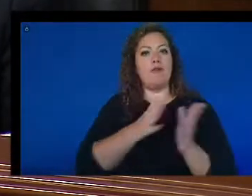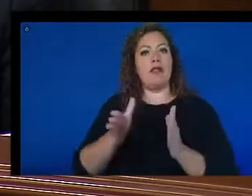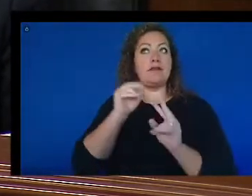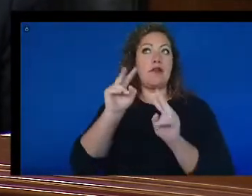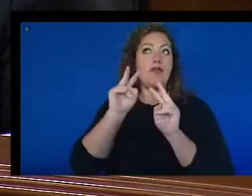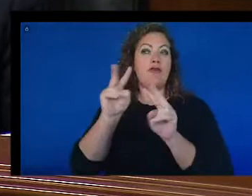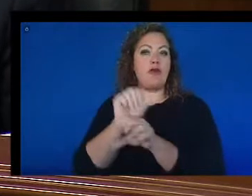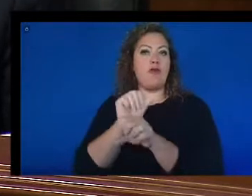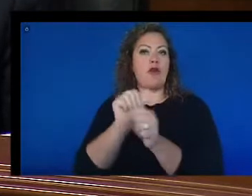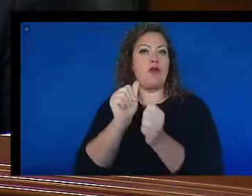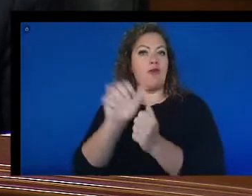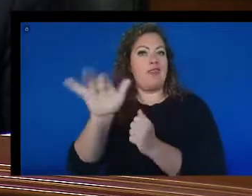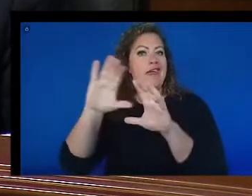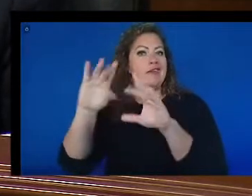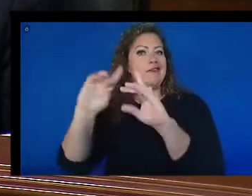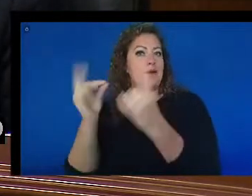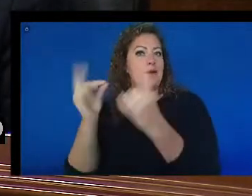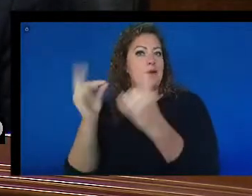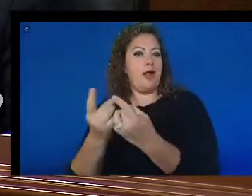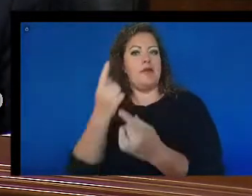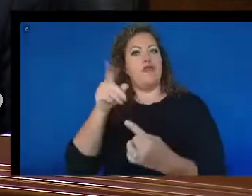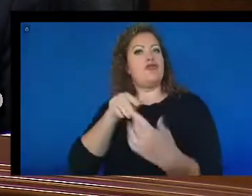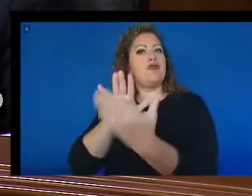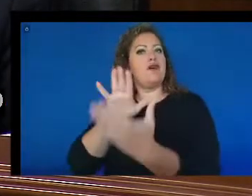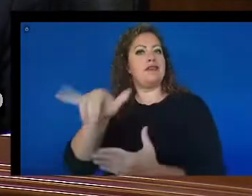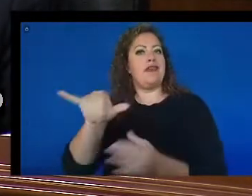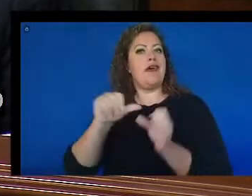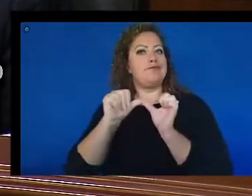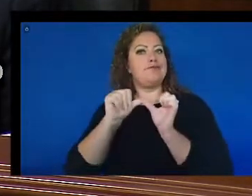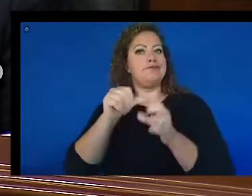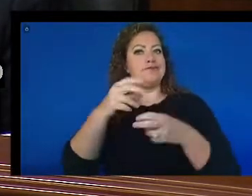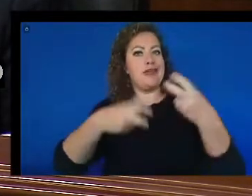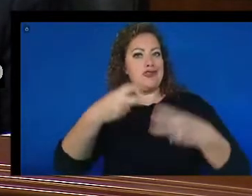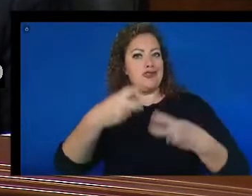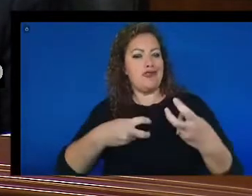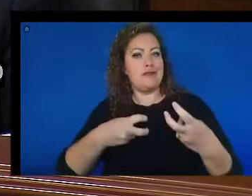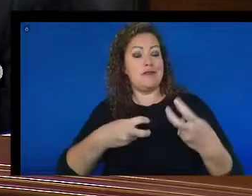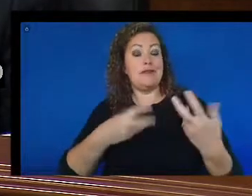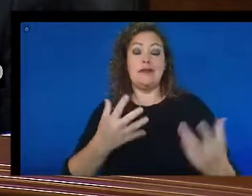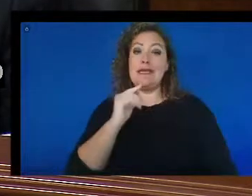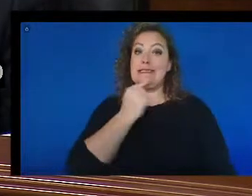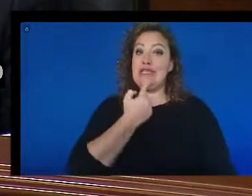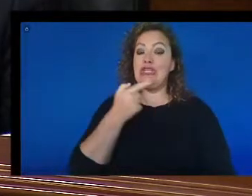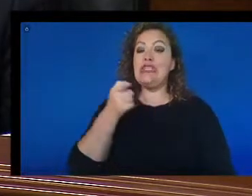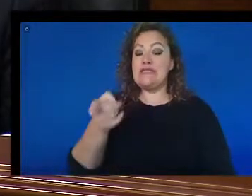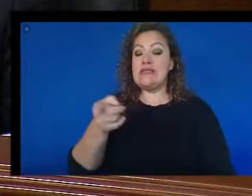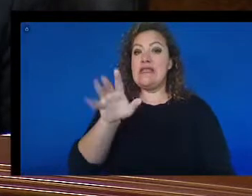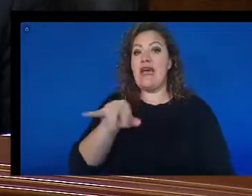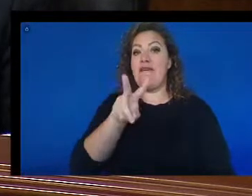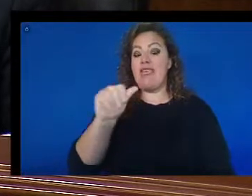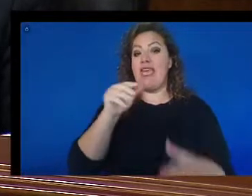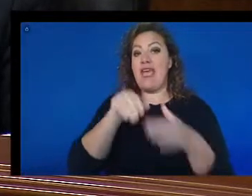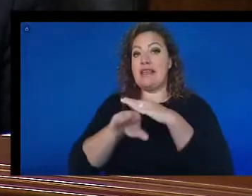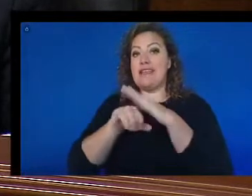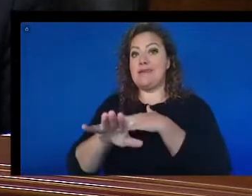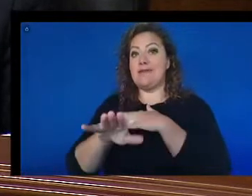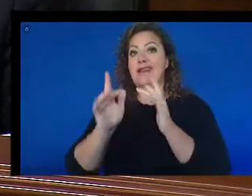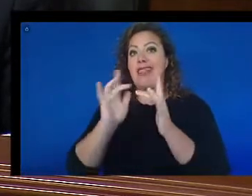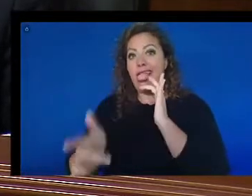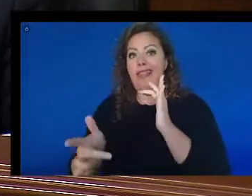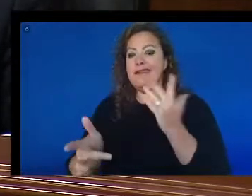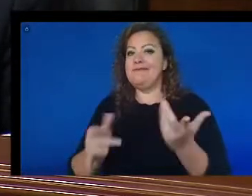address these longstanding issues. While serious, the VA's accessibility shortfalls are not unique,